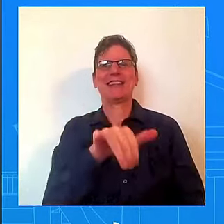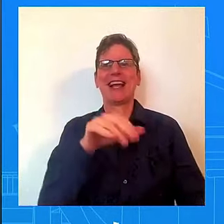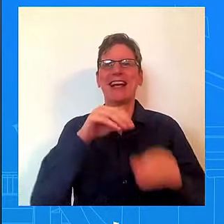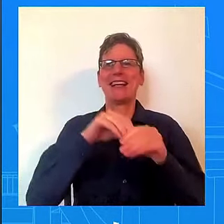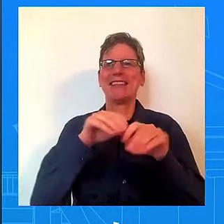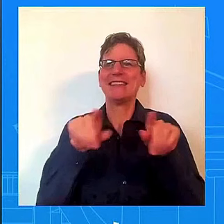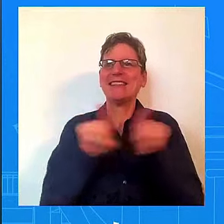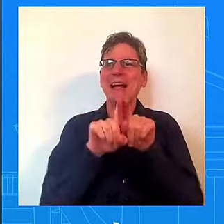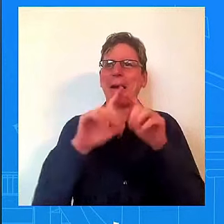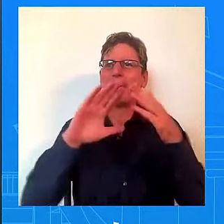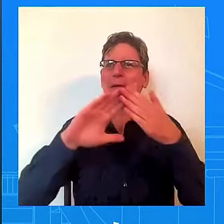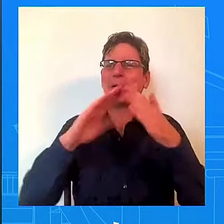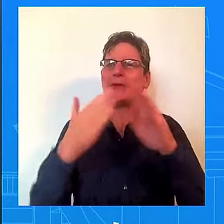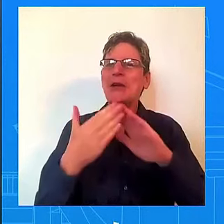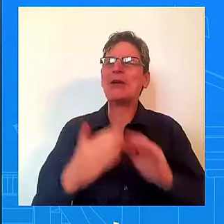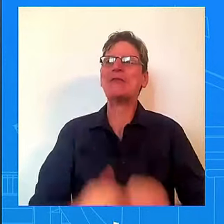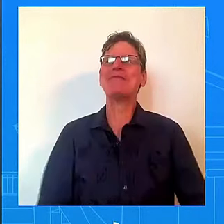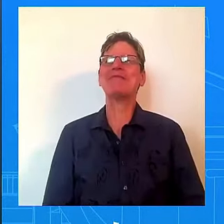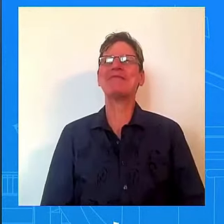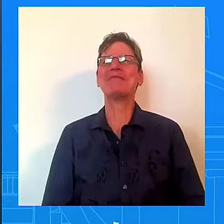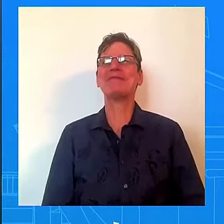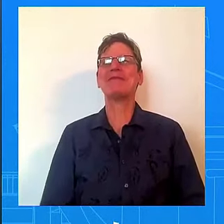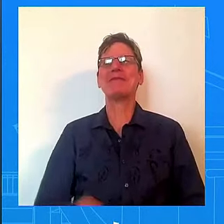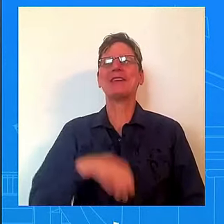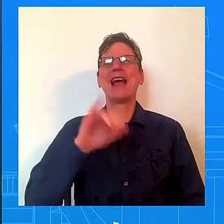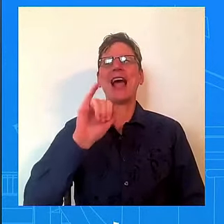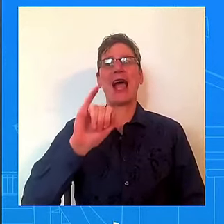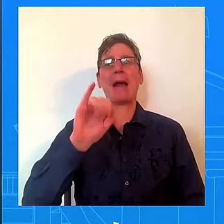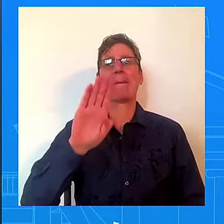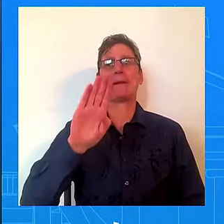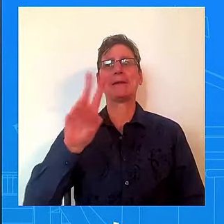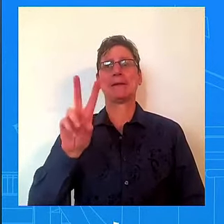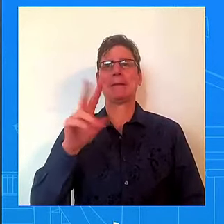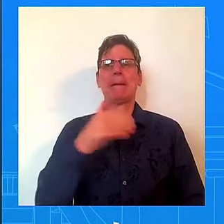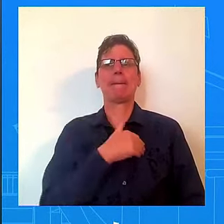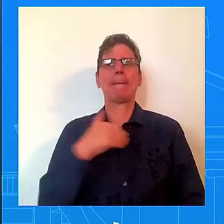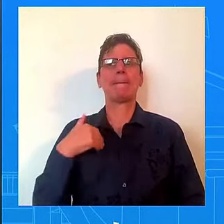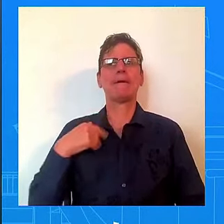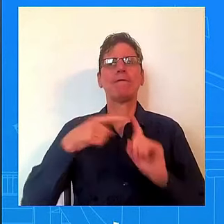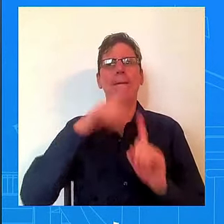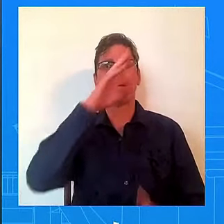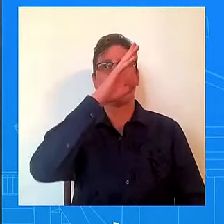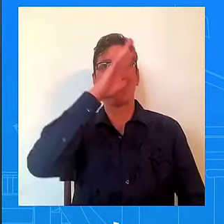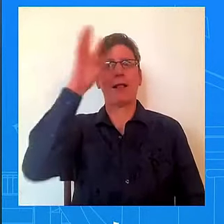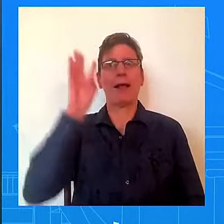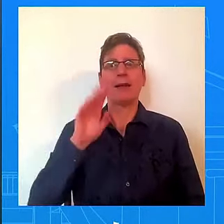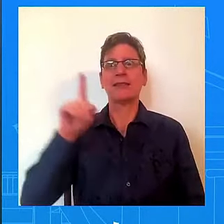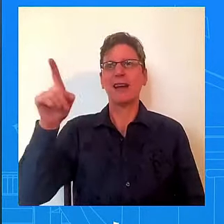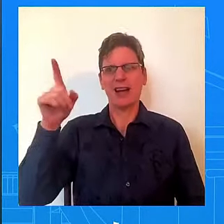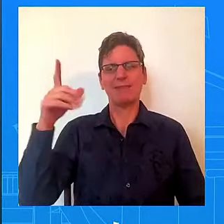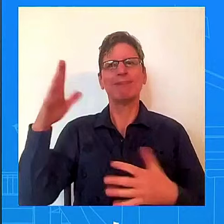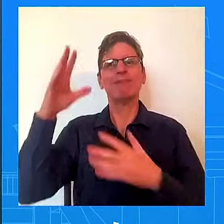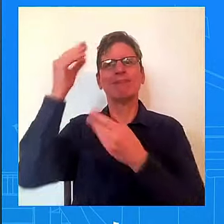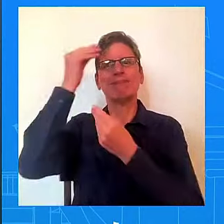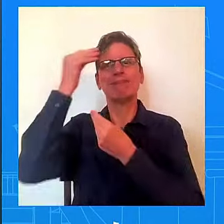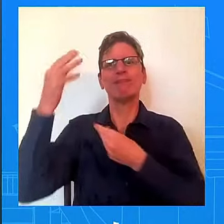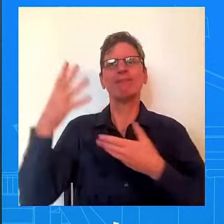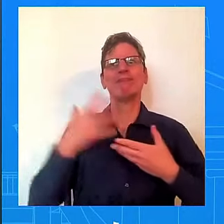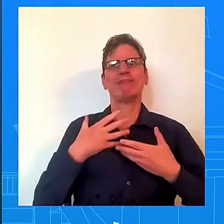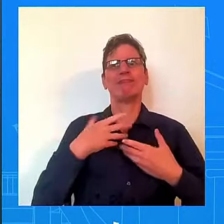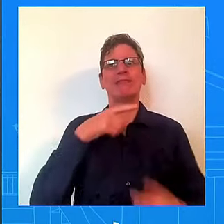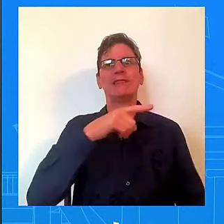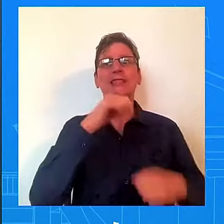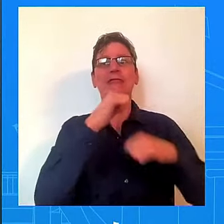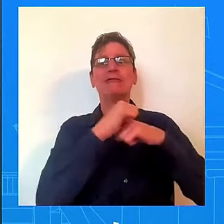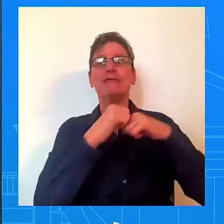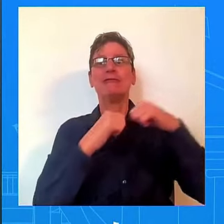that thanks to the infrastructure investments from the Biden-Harris administration, he has worked for the rest of his career. And his son, who